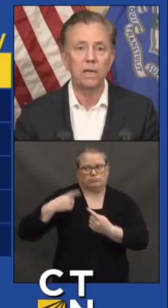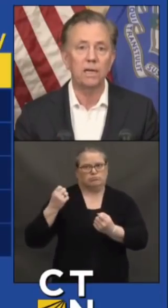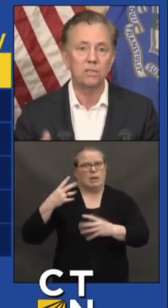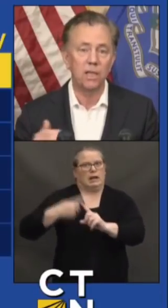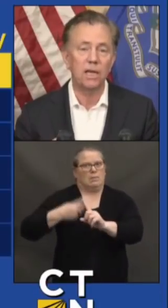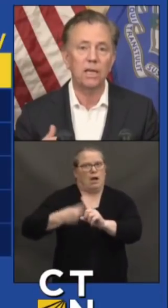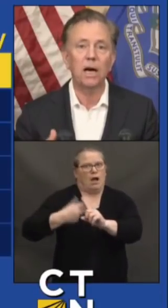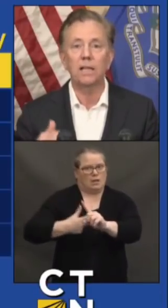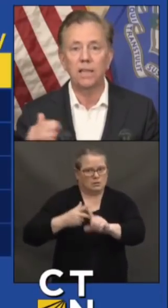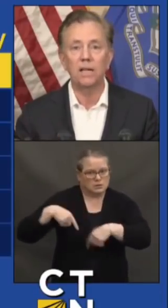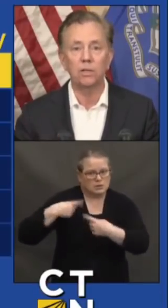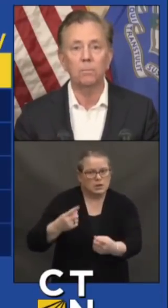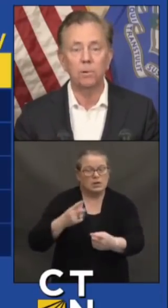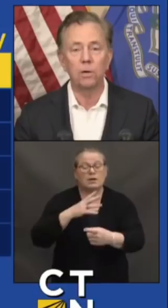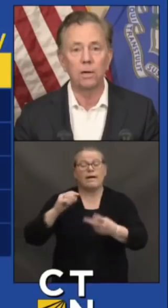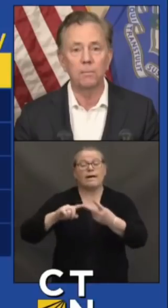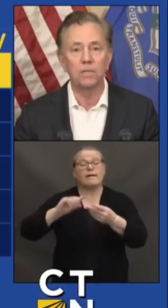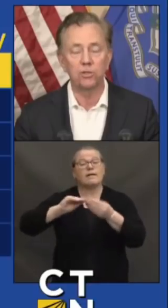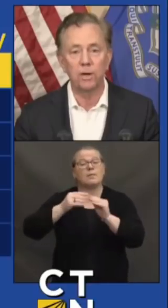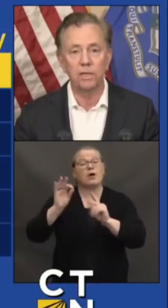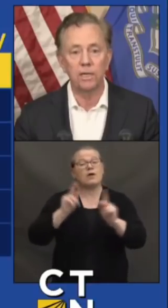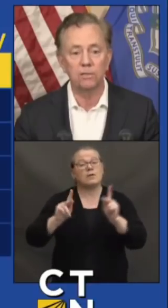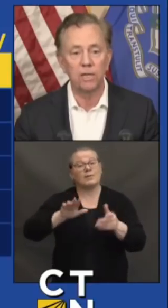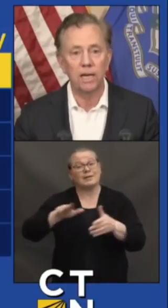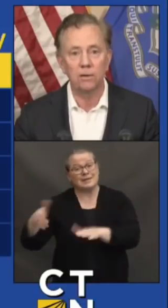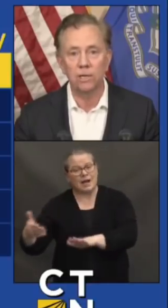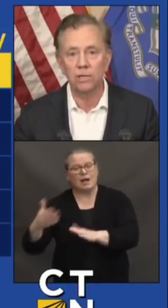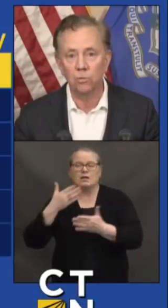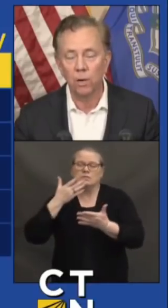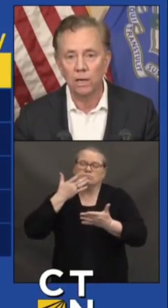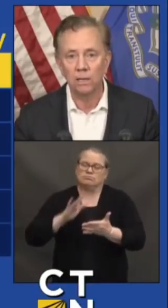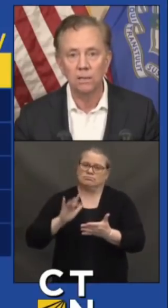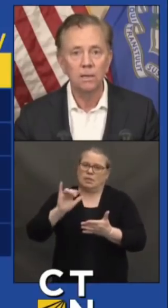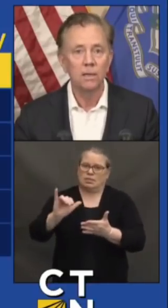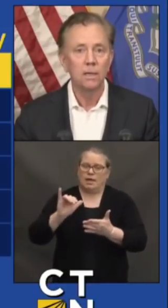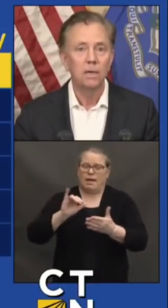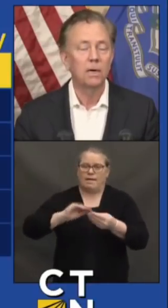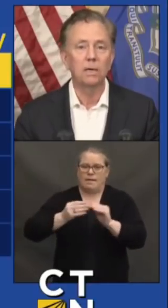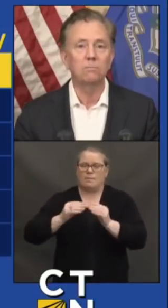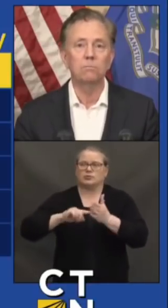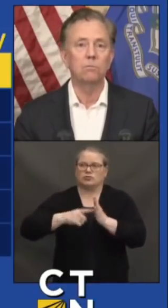three days. Thank God that number is trending down as well.